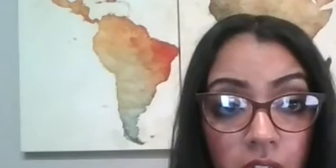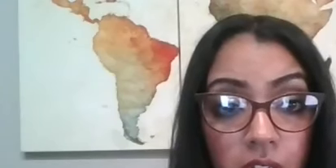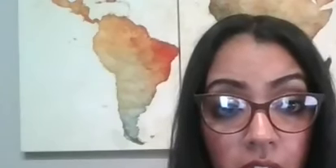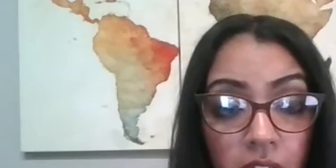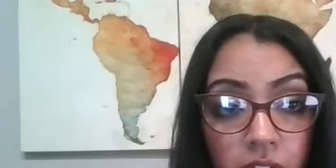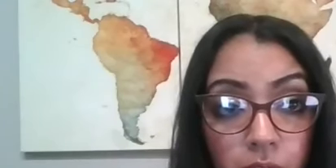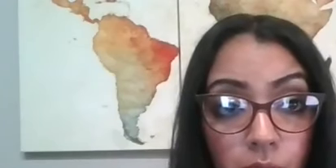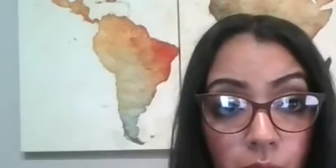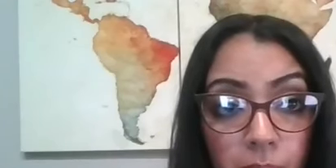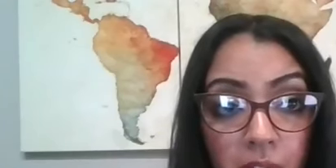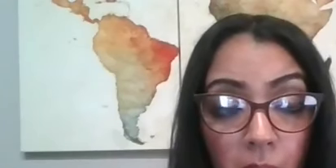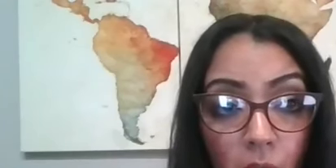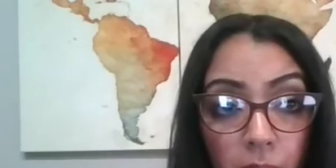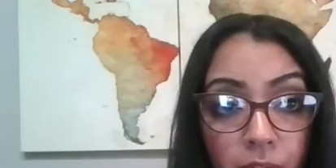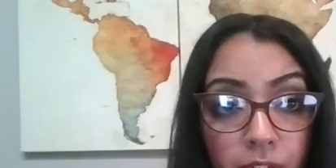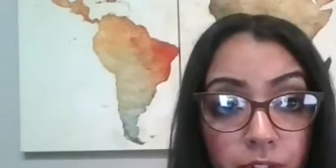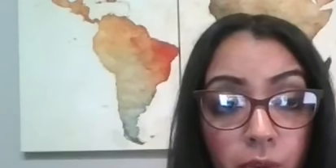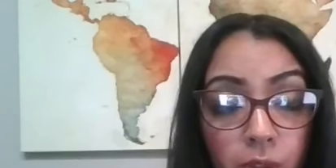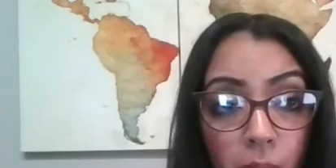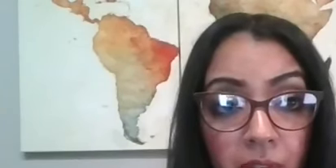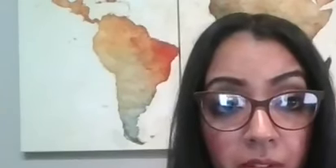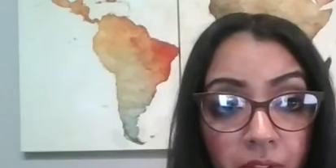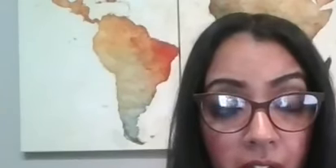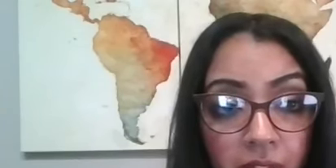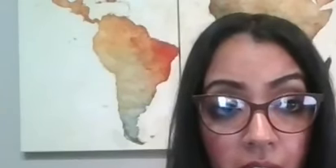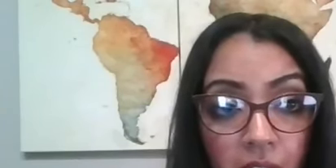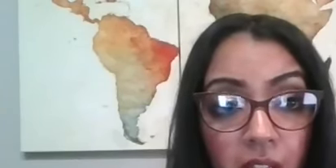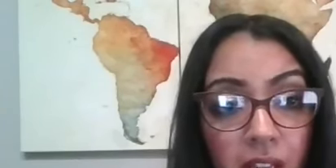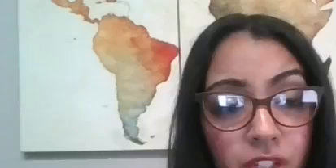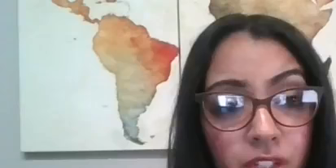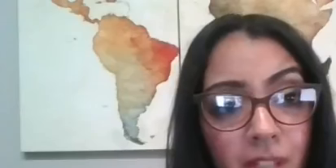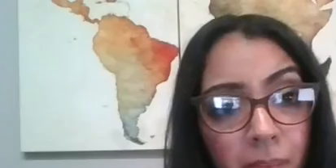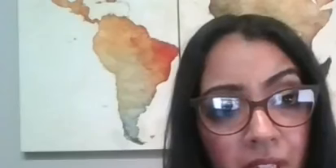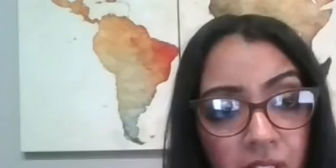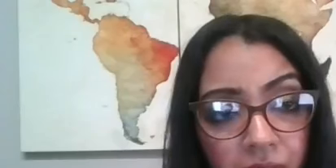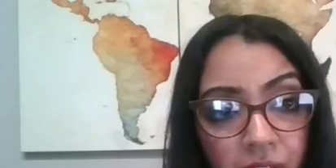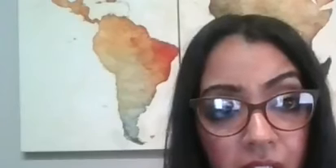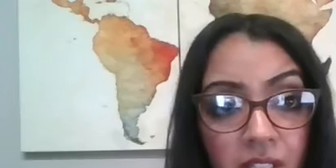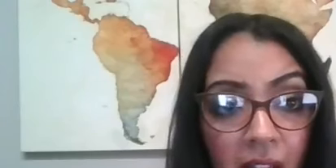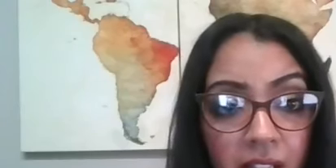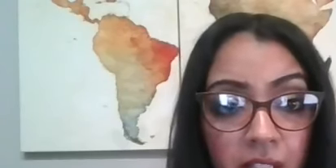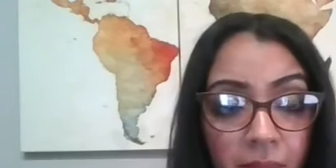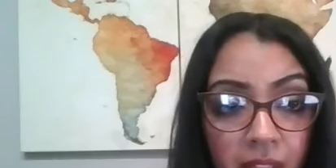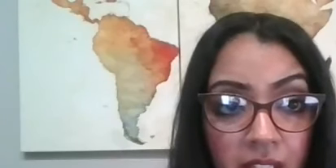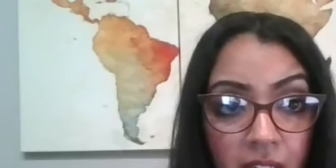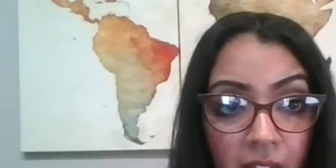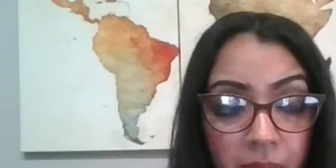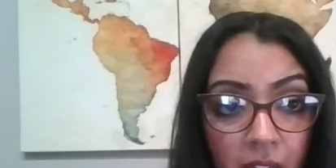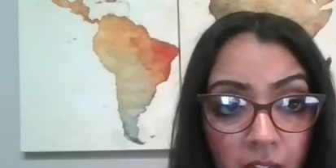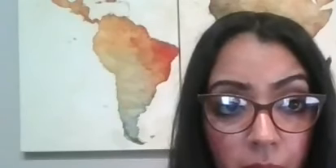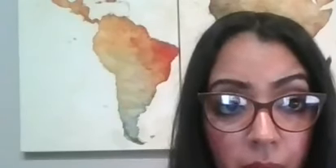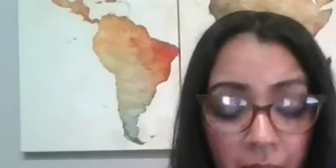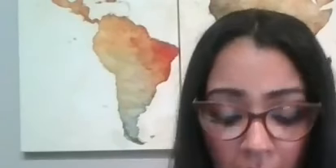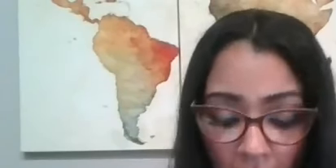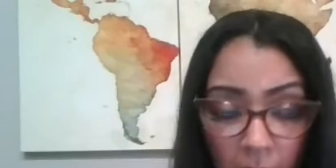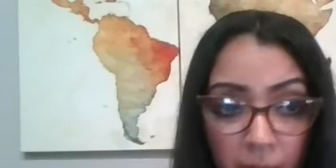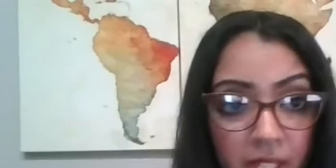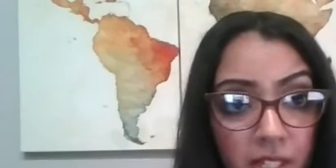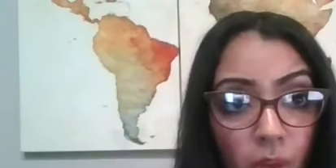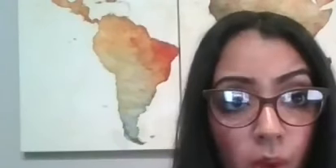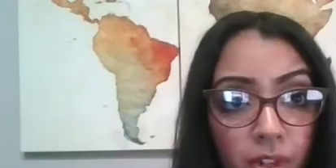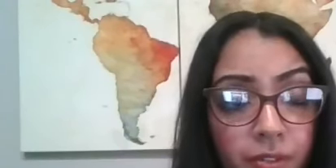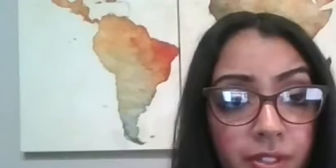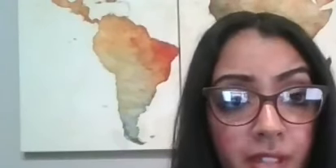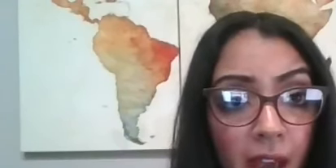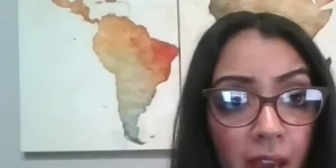needed to become homeowners so don't be afraid of it it's just something different it's not something that's not obtainable um